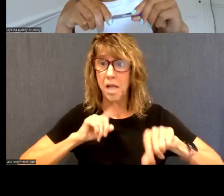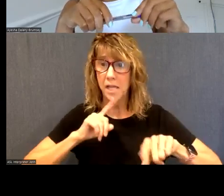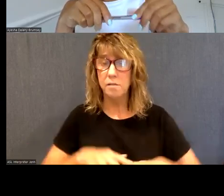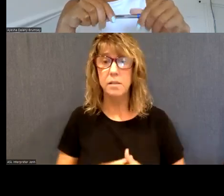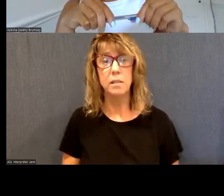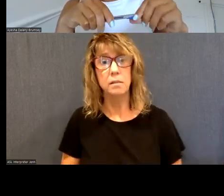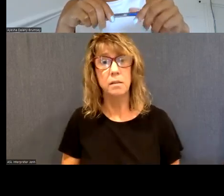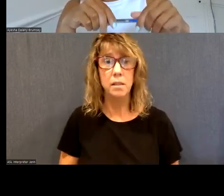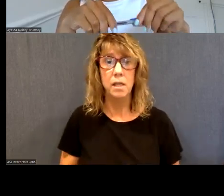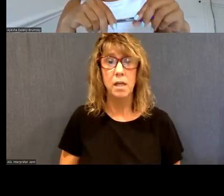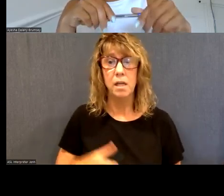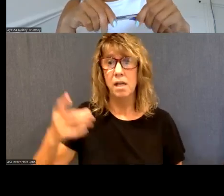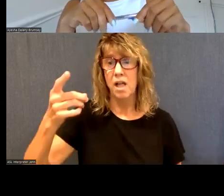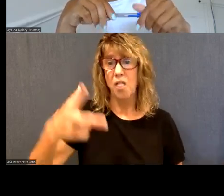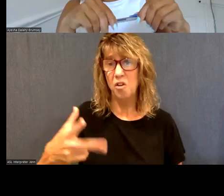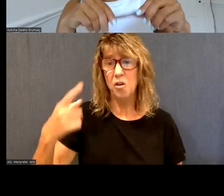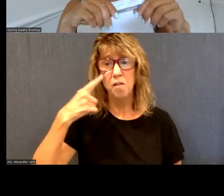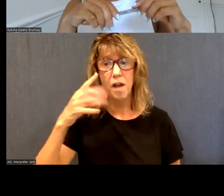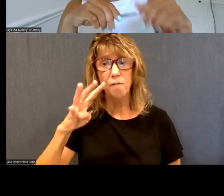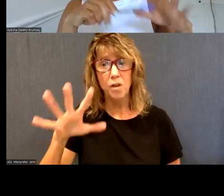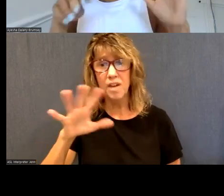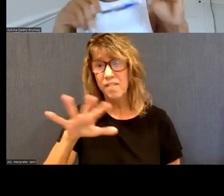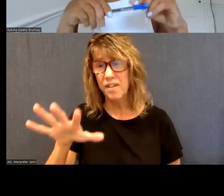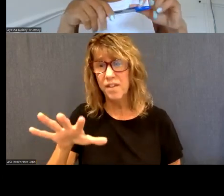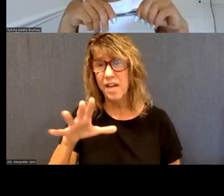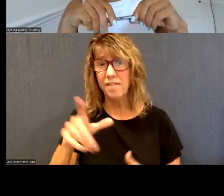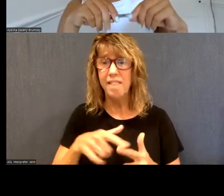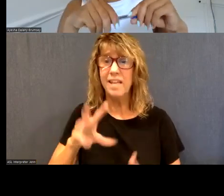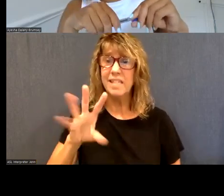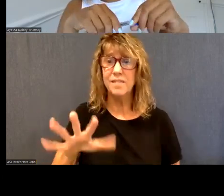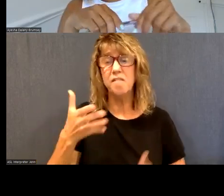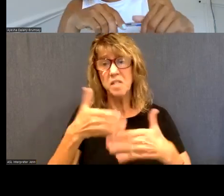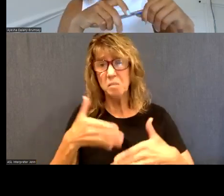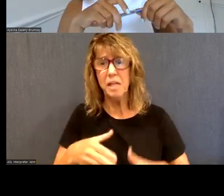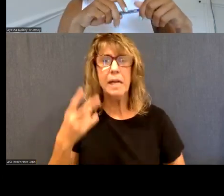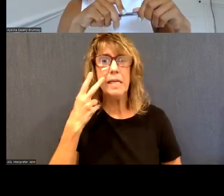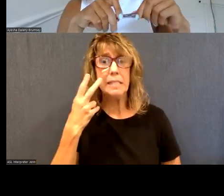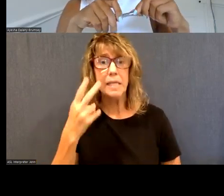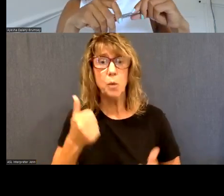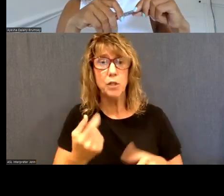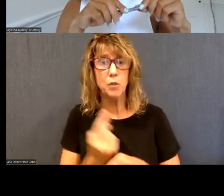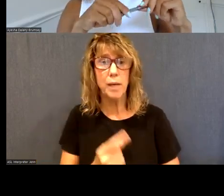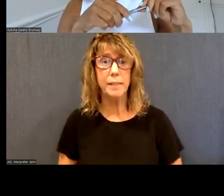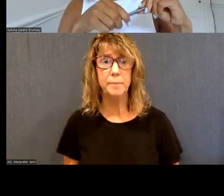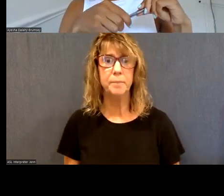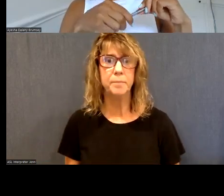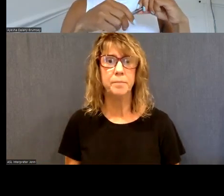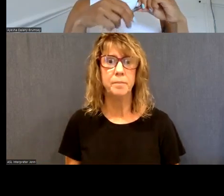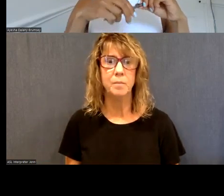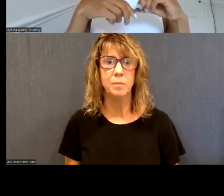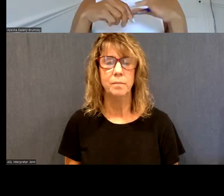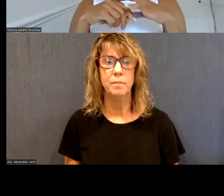a third of us, a little more than a third, thought 45, 55, and then 65 kind of split. So let's see how we did. Um,